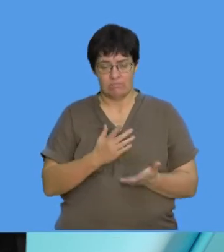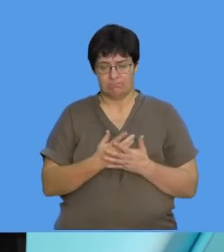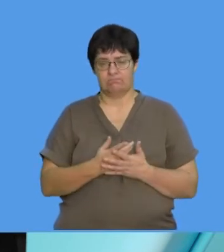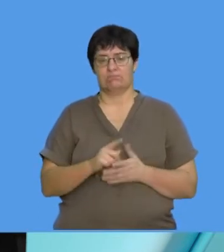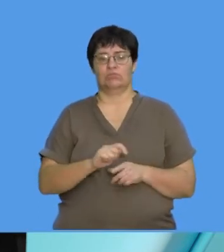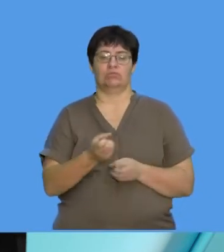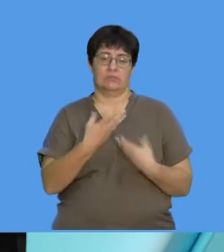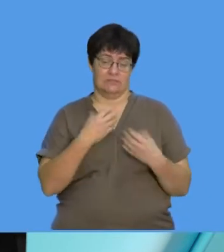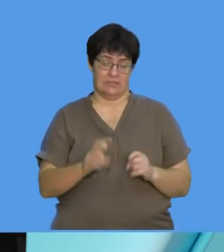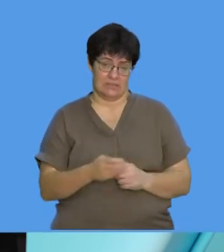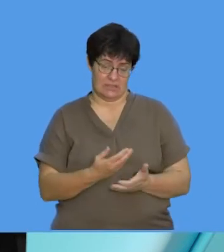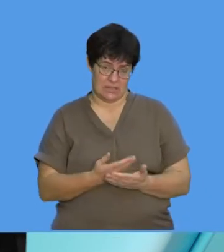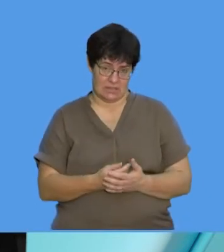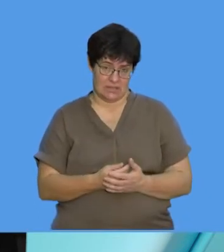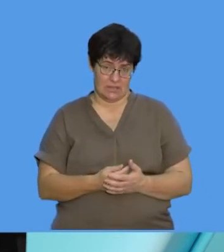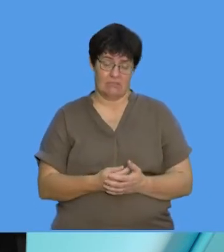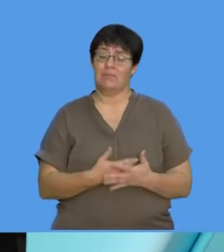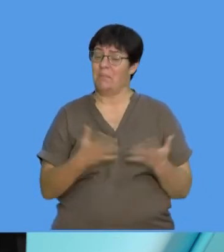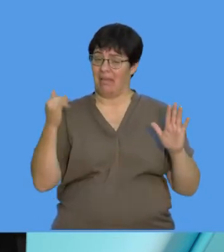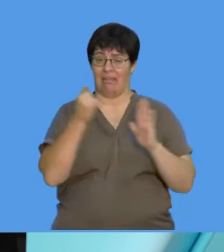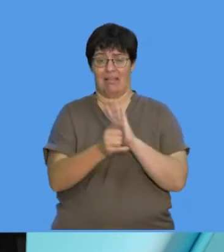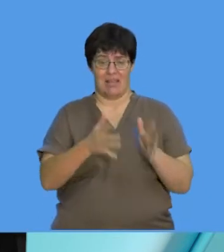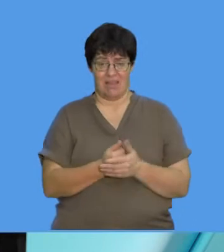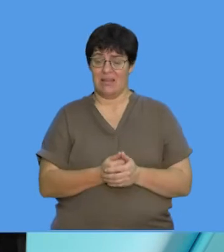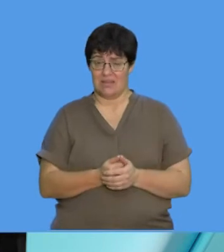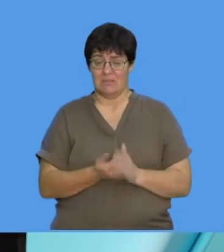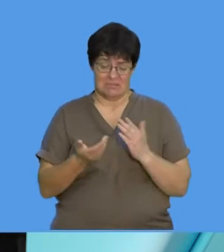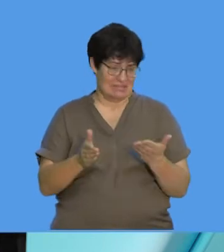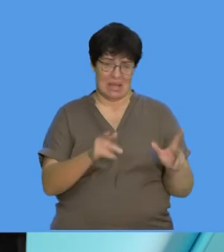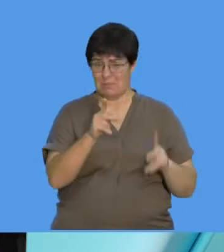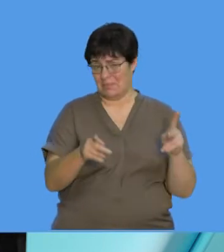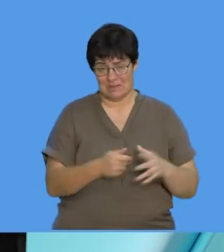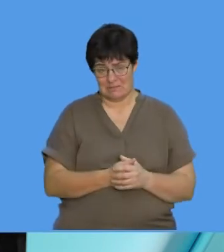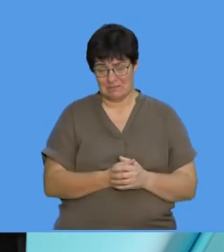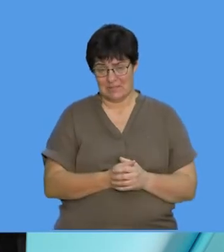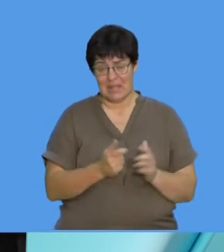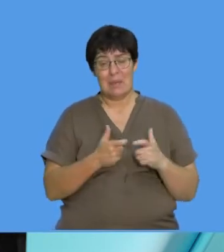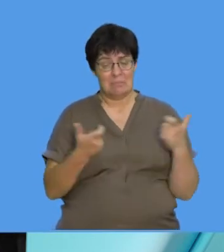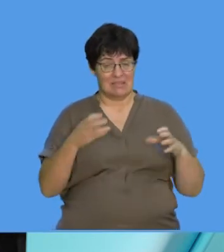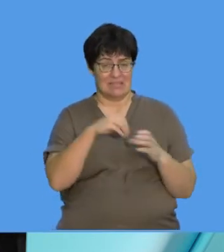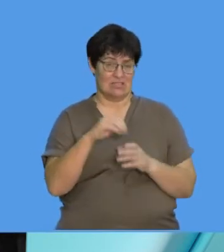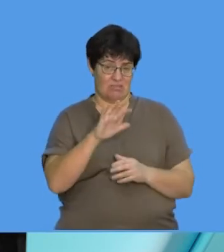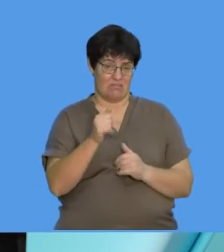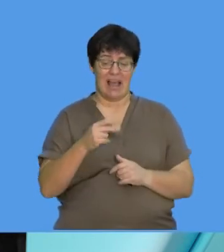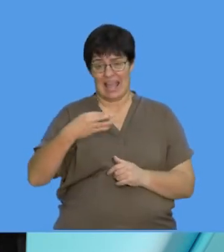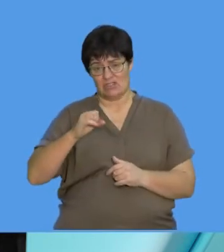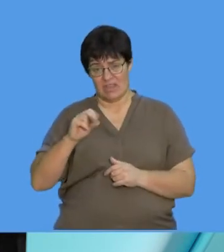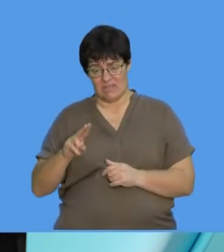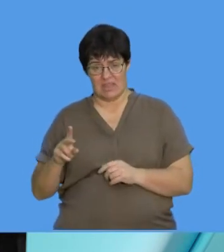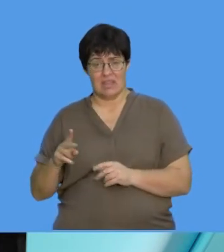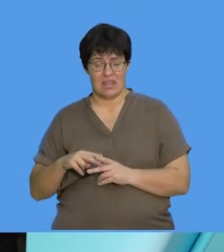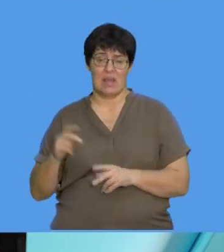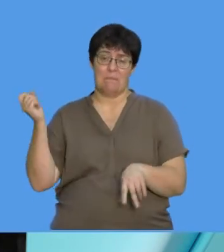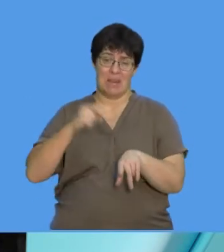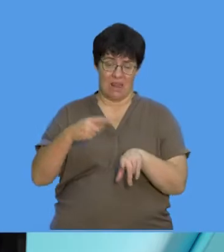treated. Big problem, big killer, all right? A really big killer. It's probably the biggest killer, right? Other than HIV